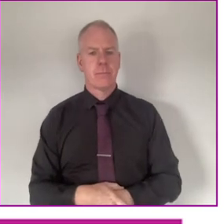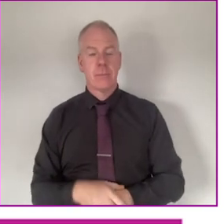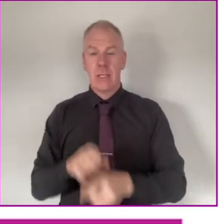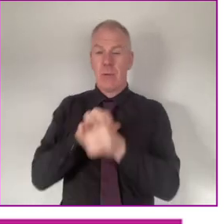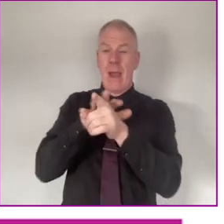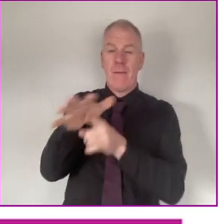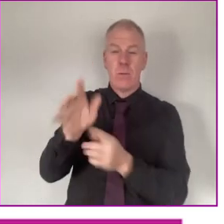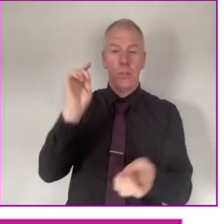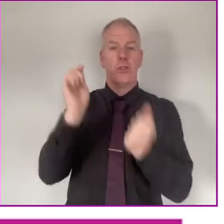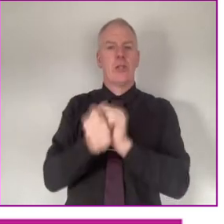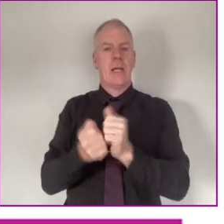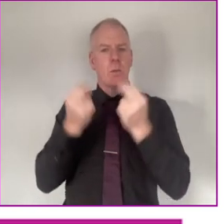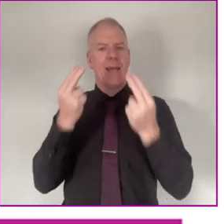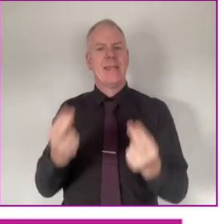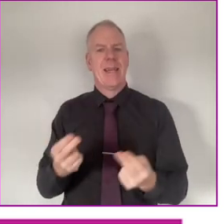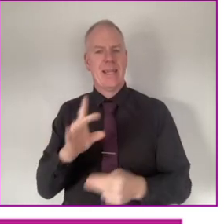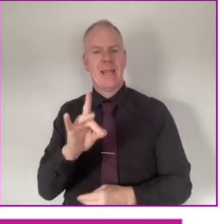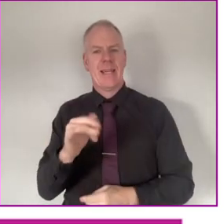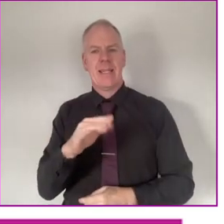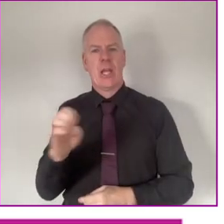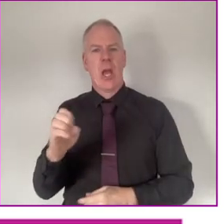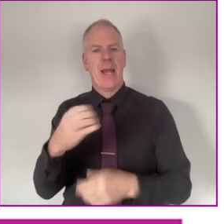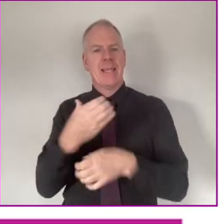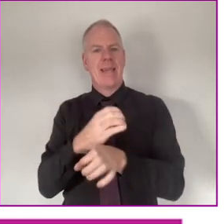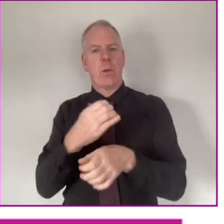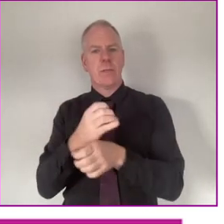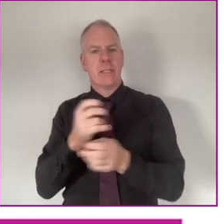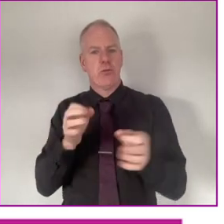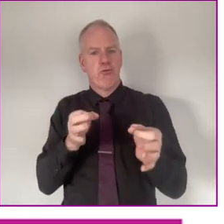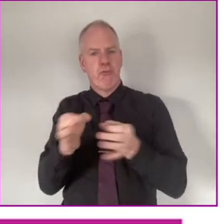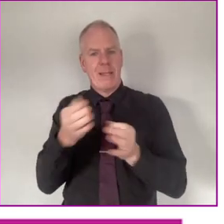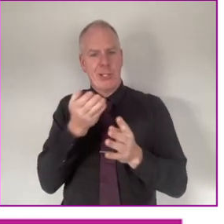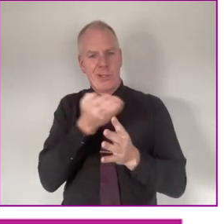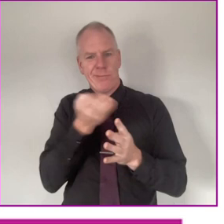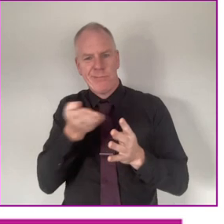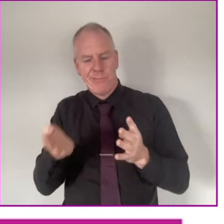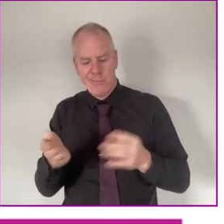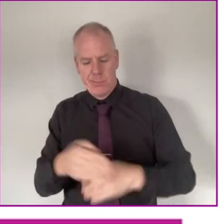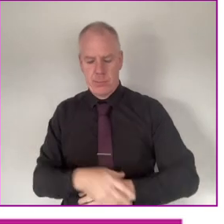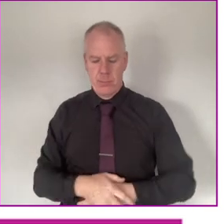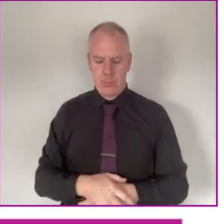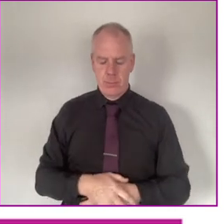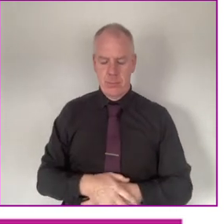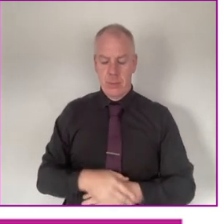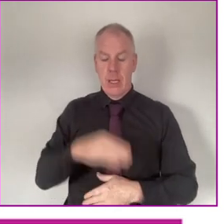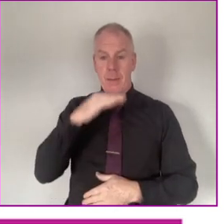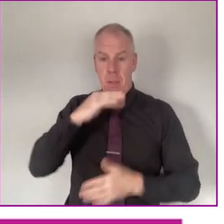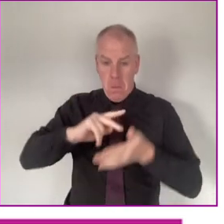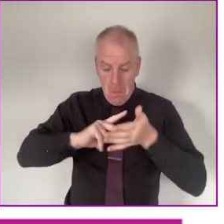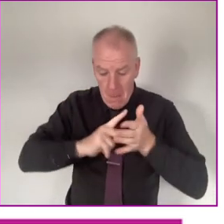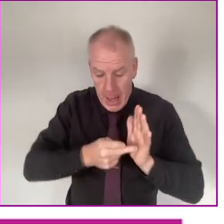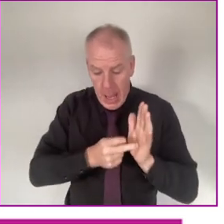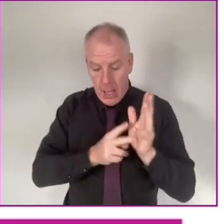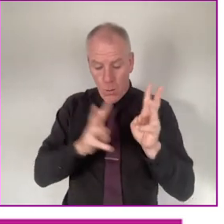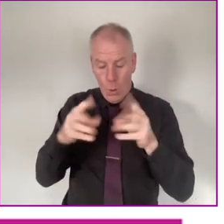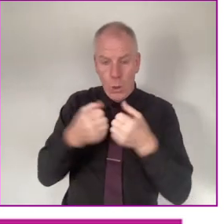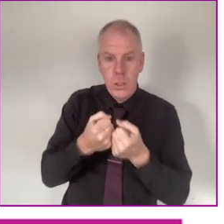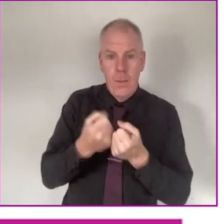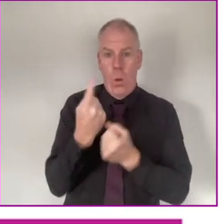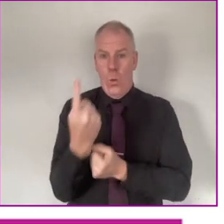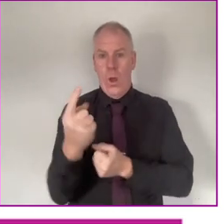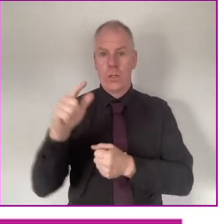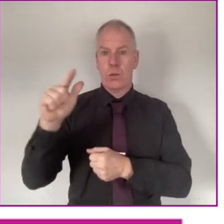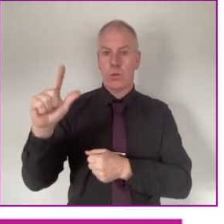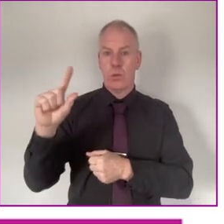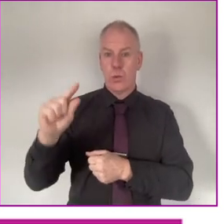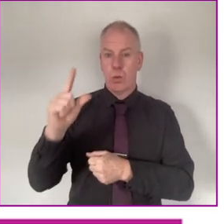To make real change, we also needed a Kildare County strategy. So, we organised a workshop